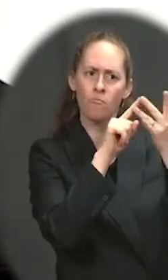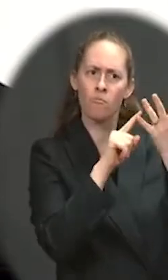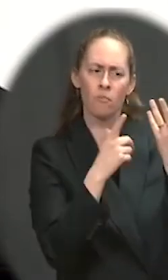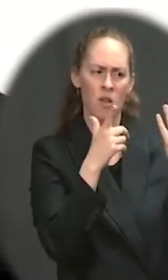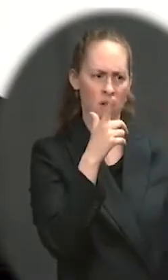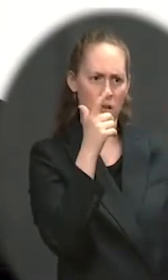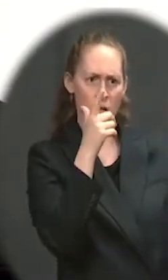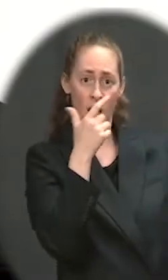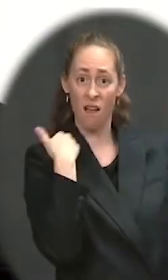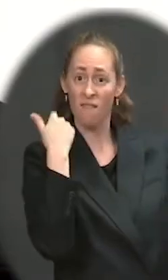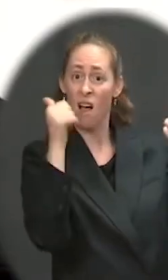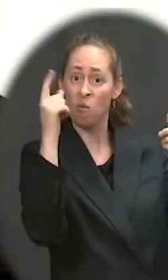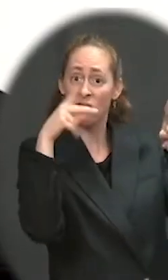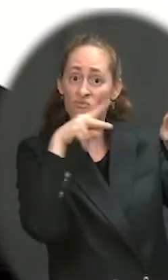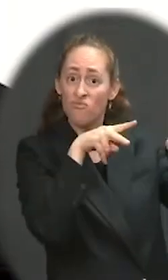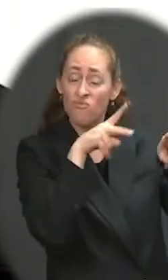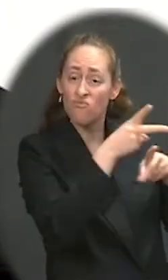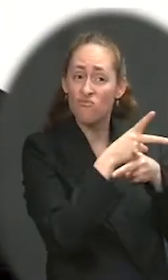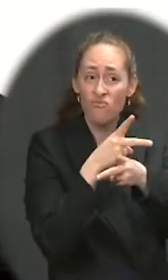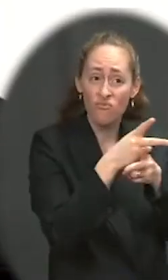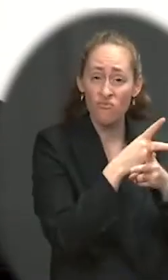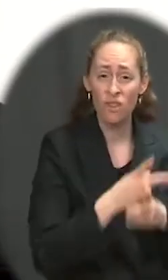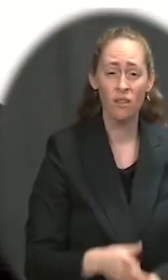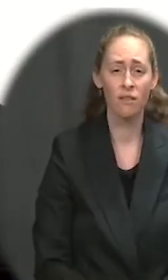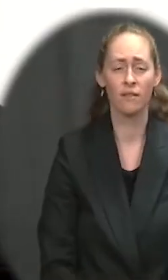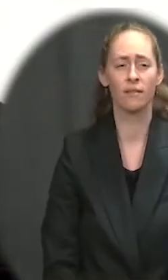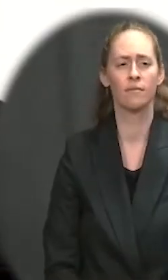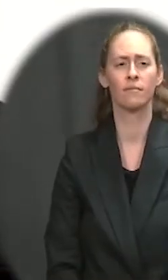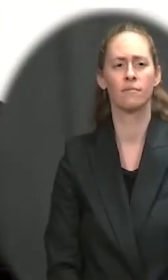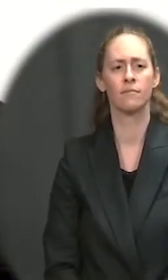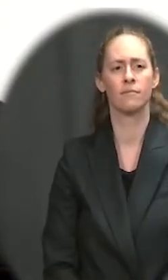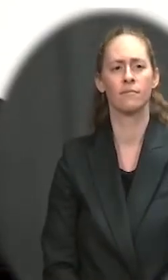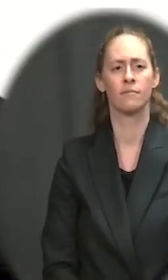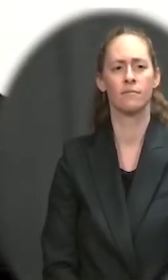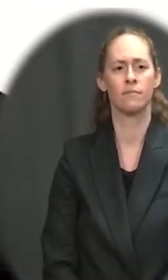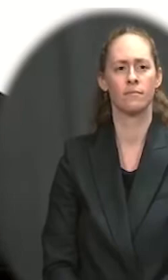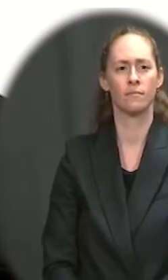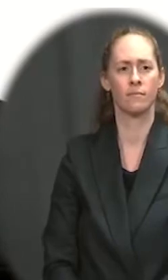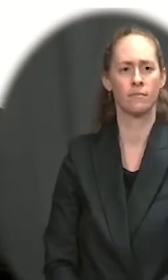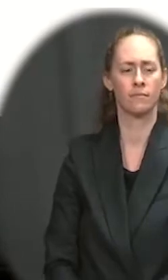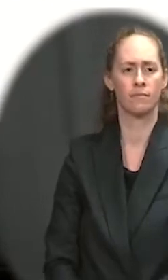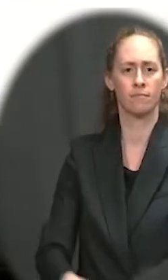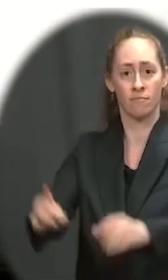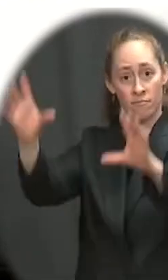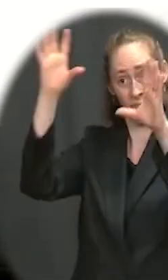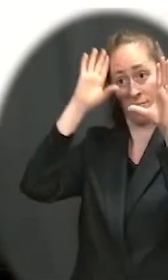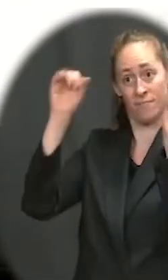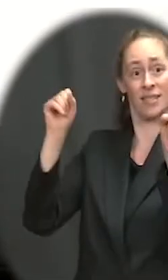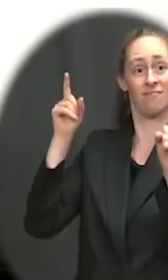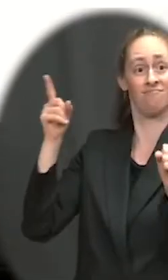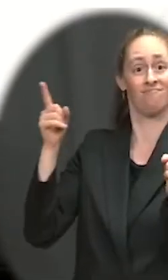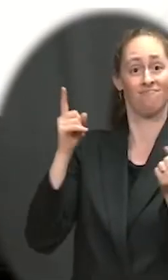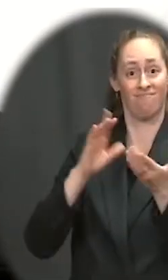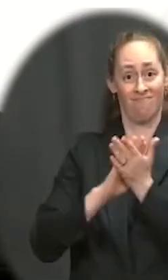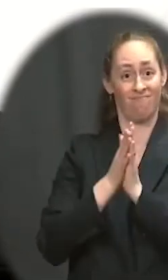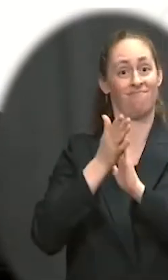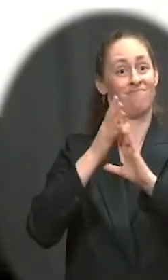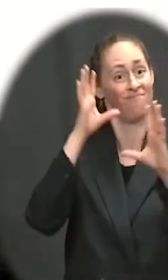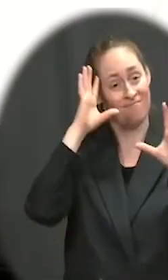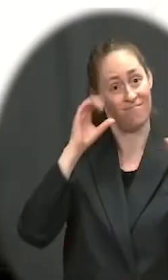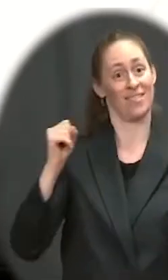first, the President came into this job having served as the person overseeing the implementation of the American